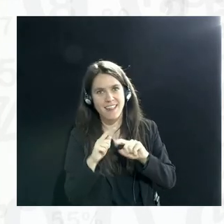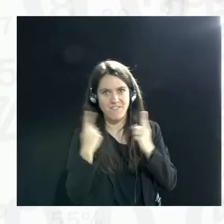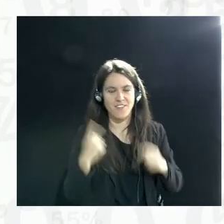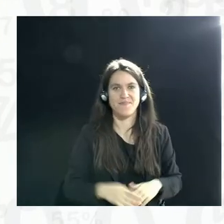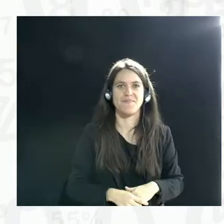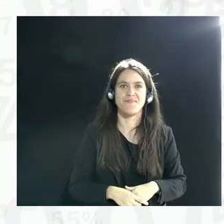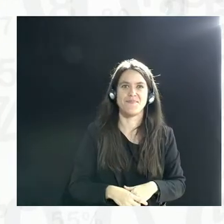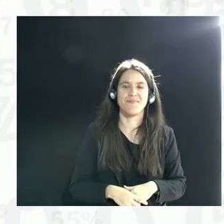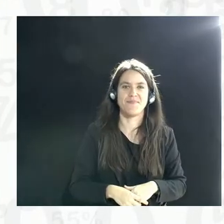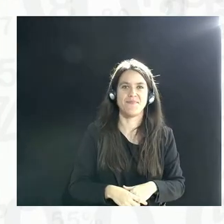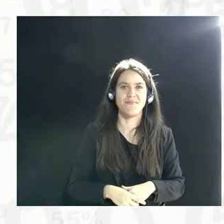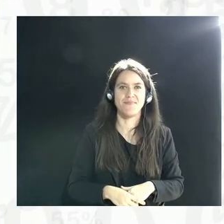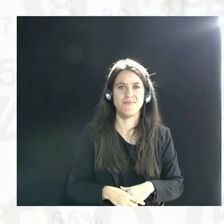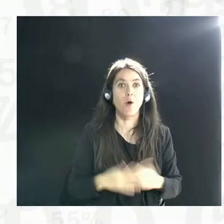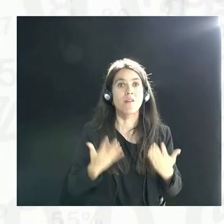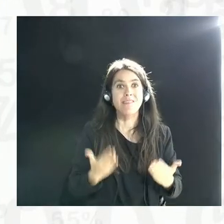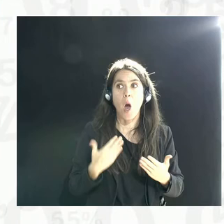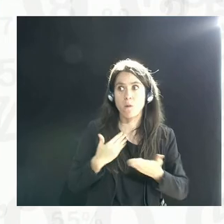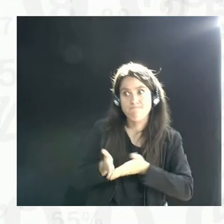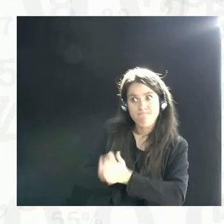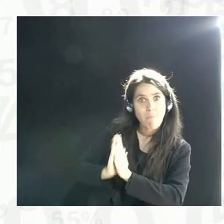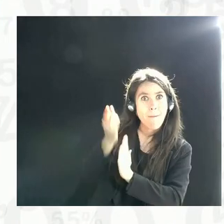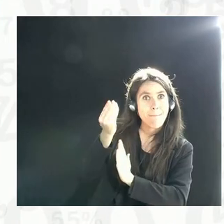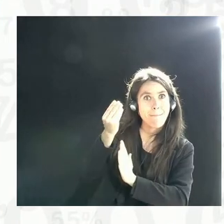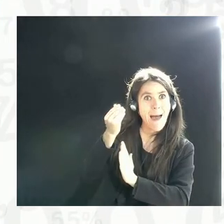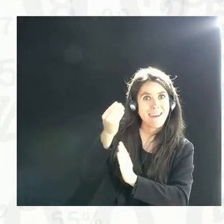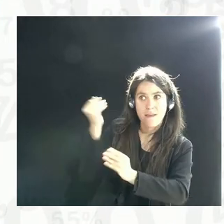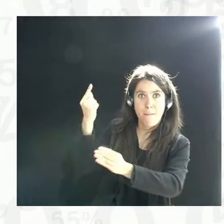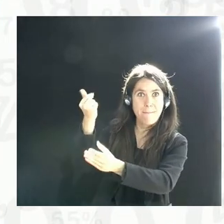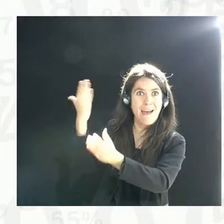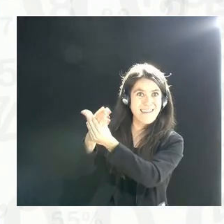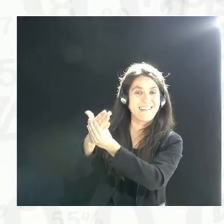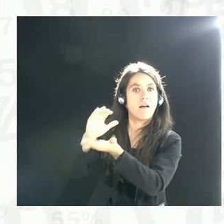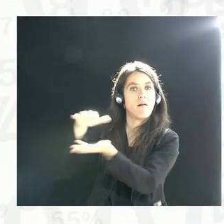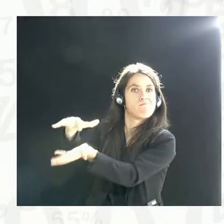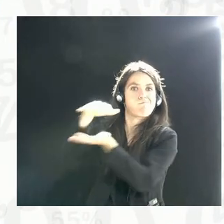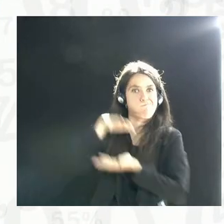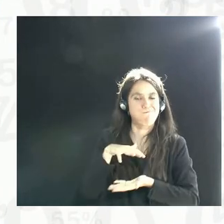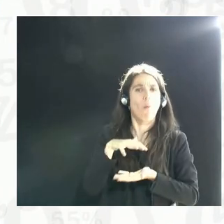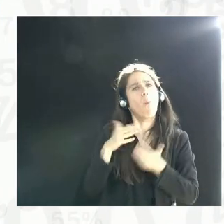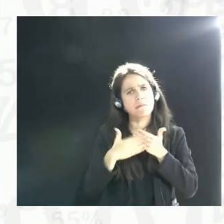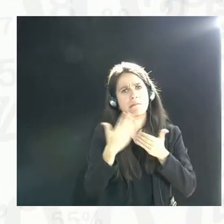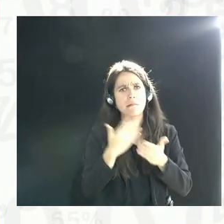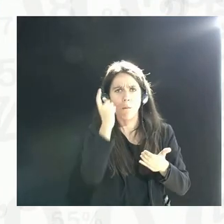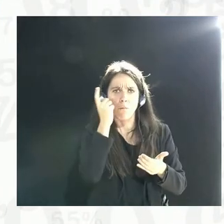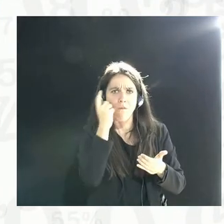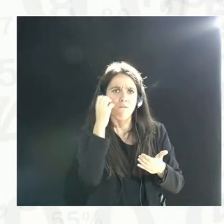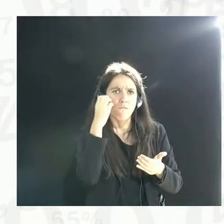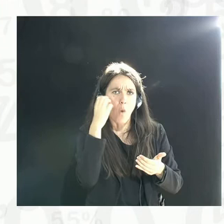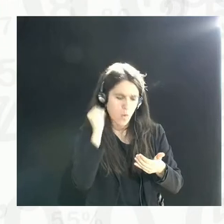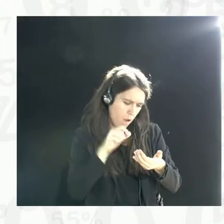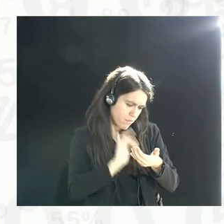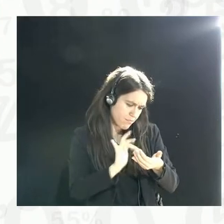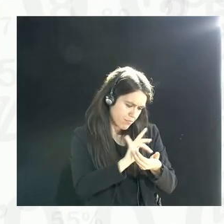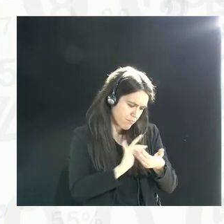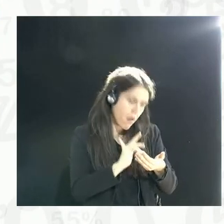to take a loan, it's become much easier to do so via a mobile app. That was simply not possible before.